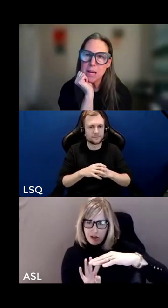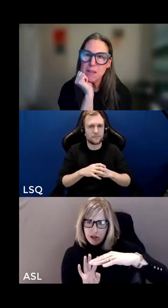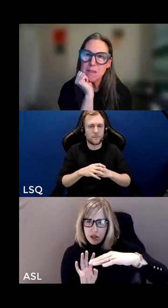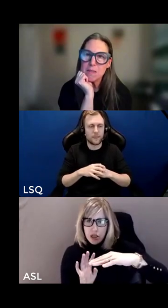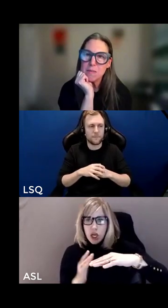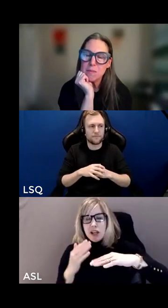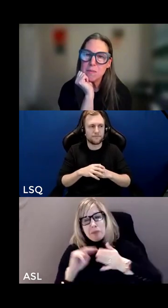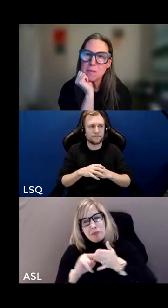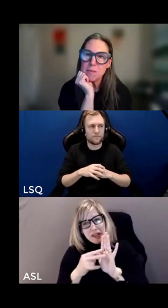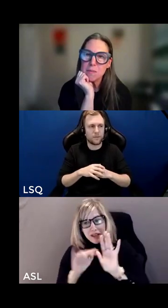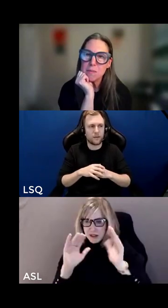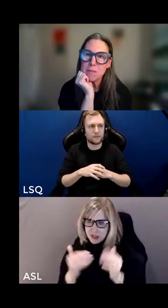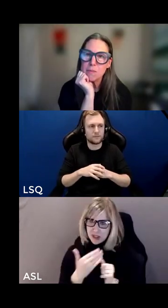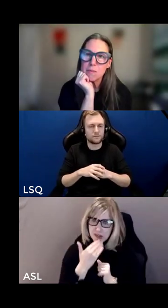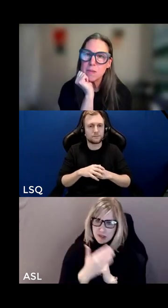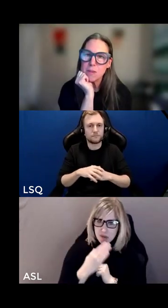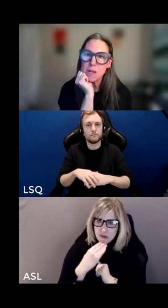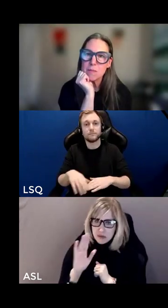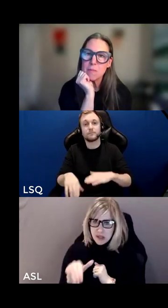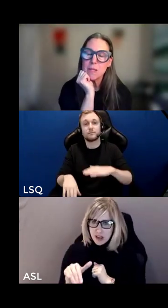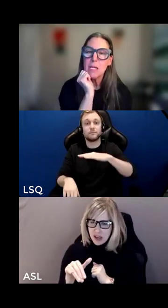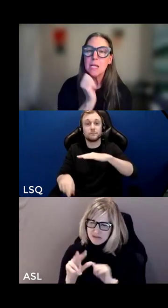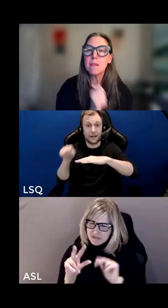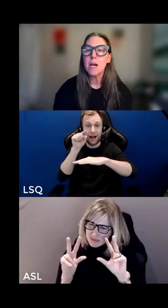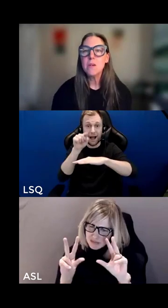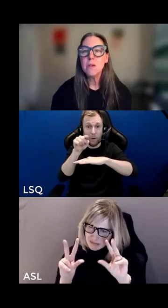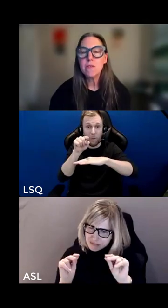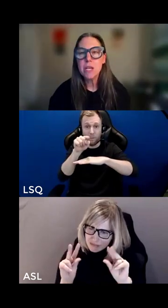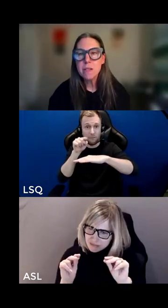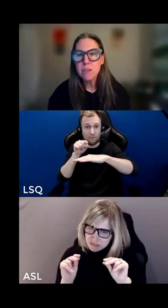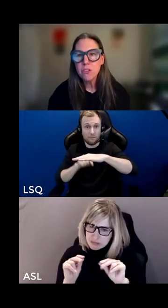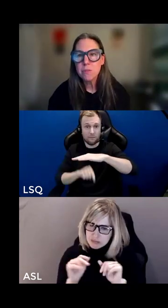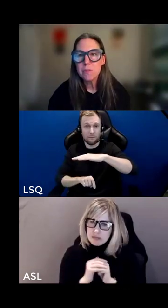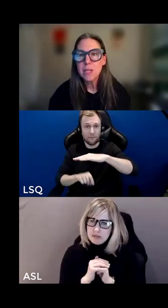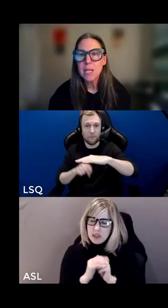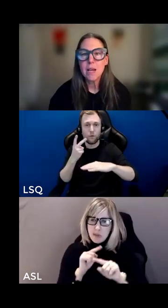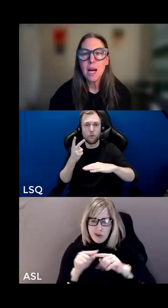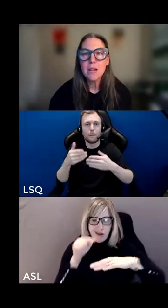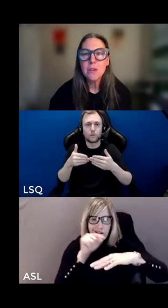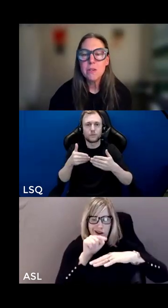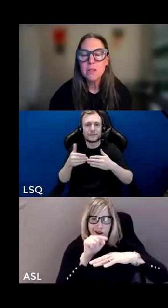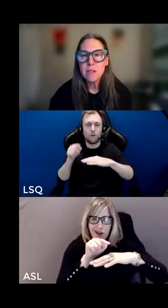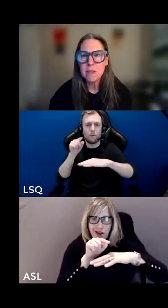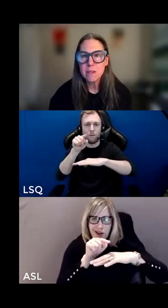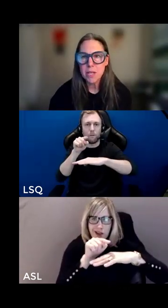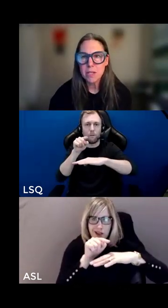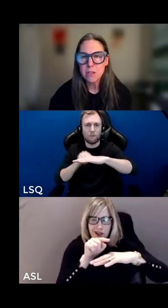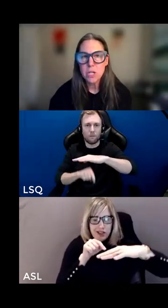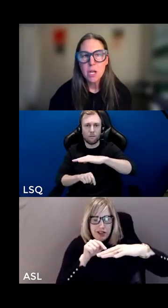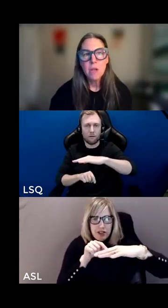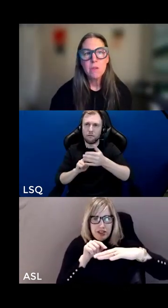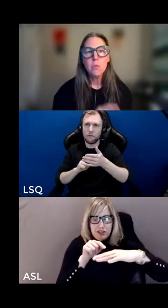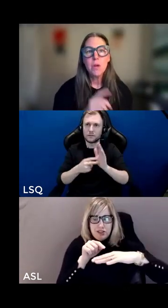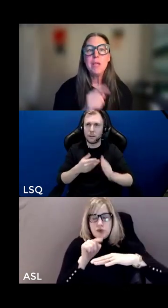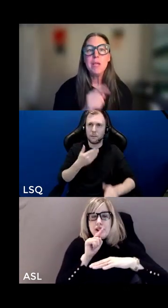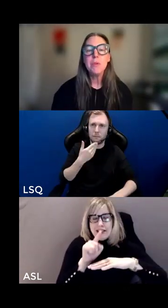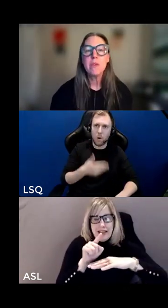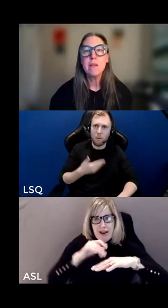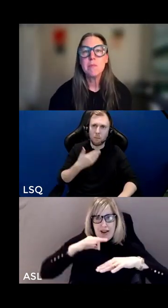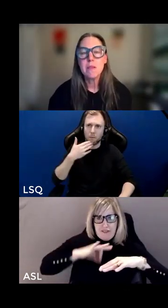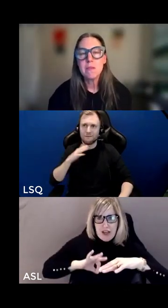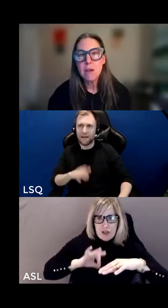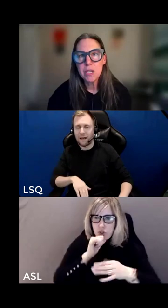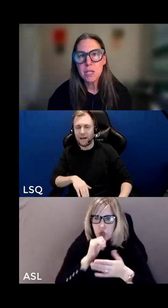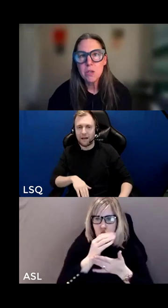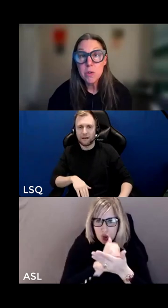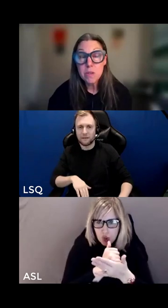goodness and badness it's not it's unearned advantage and unearned disadvantage so when people